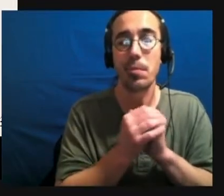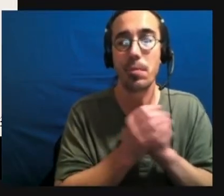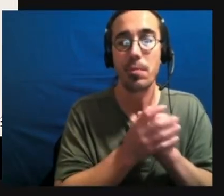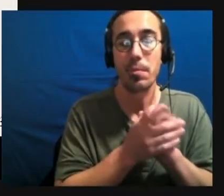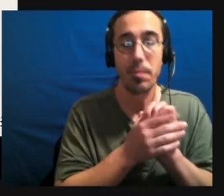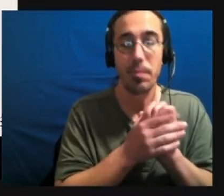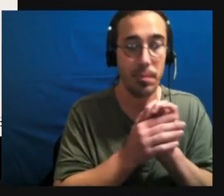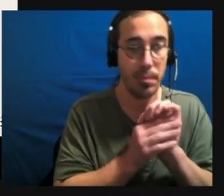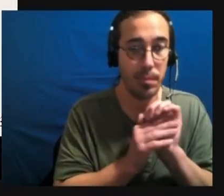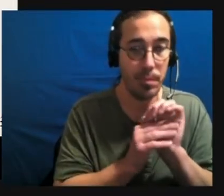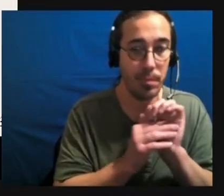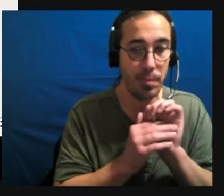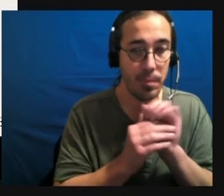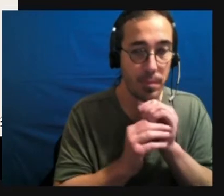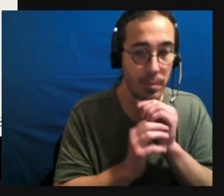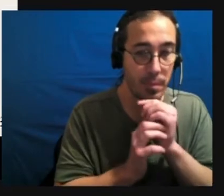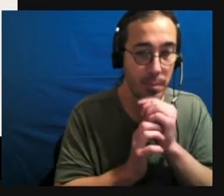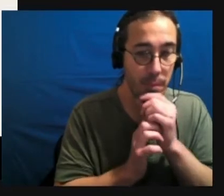Okay.